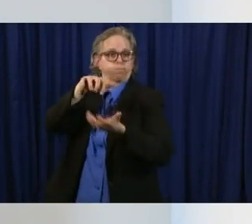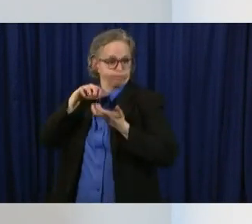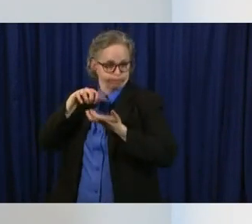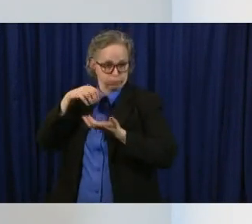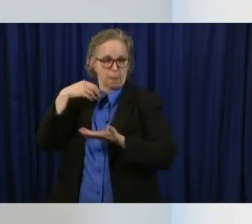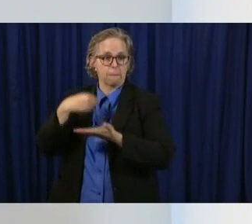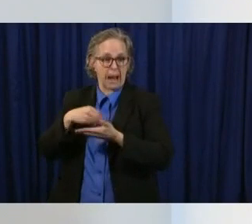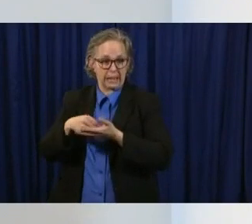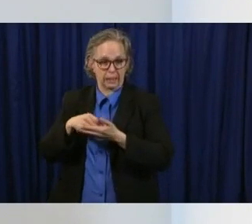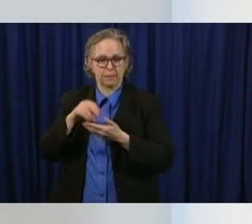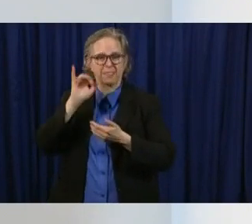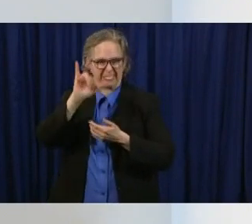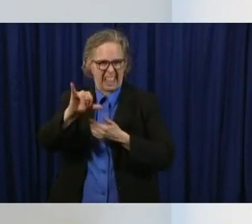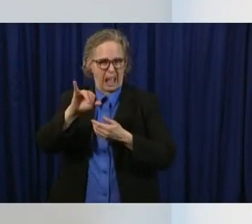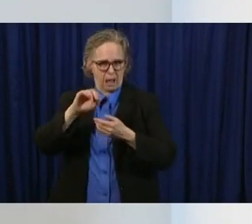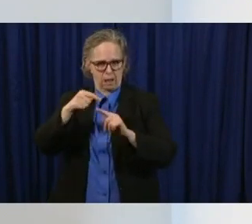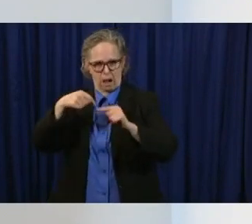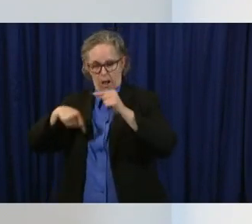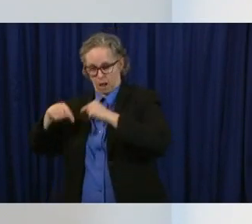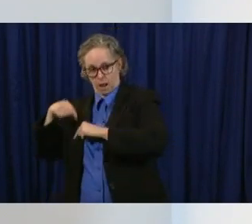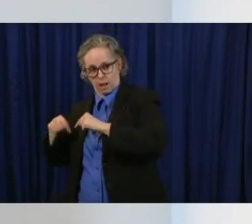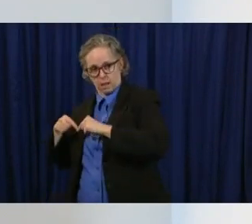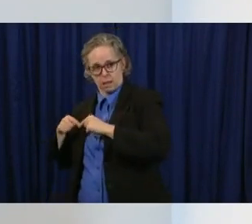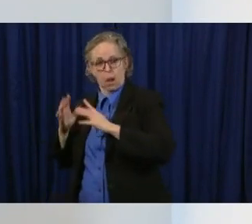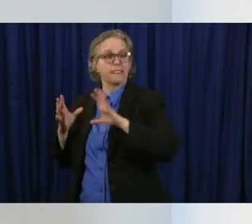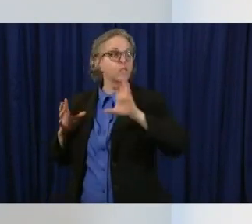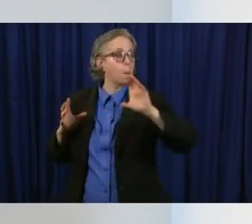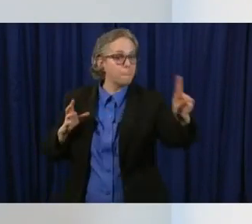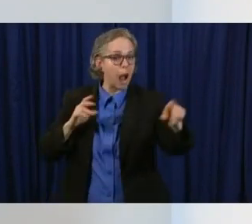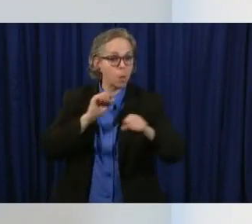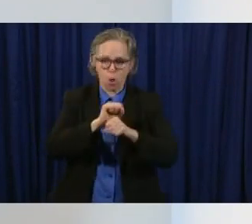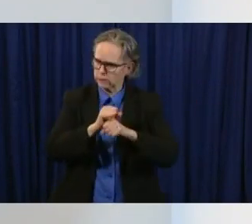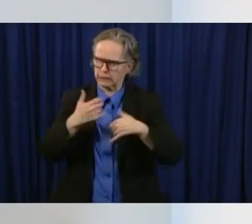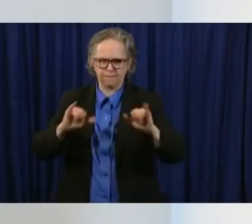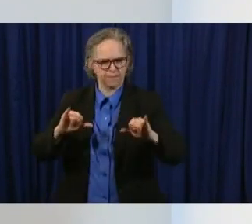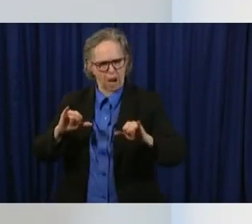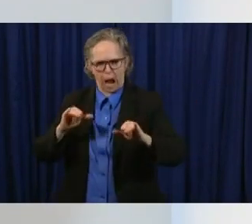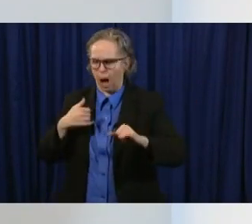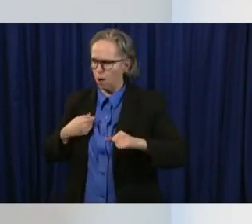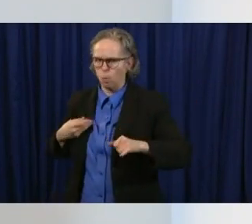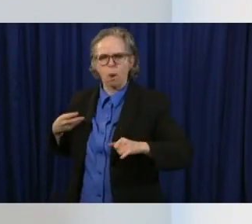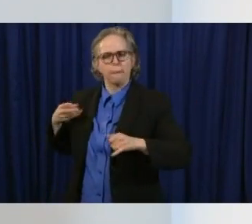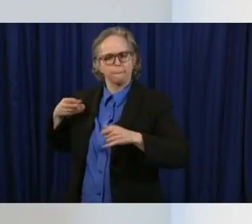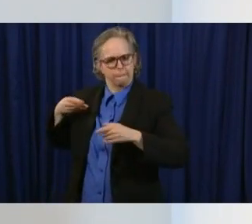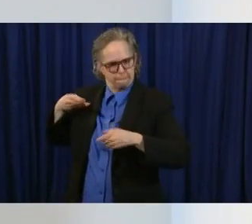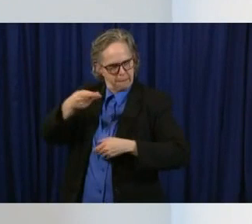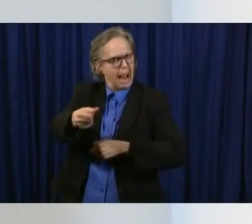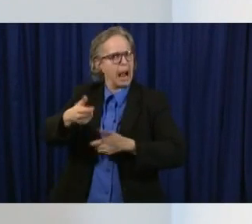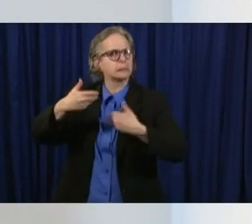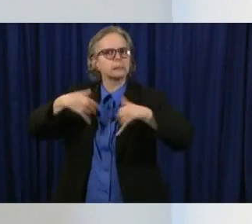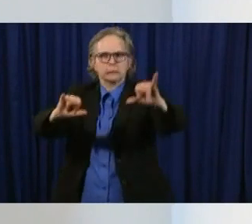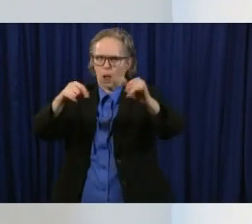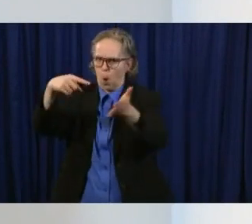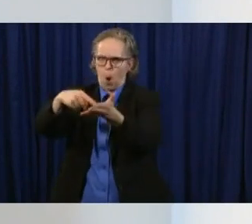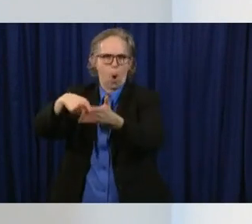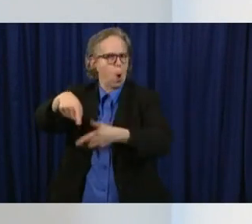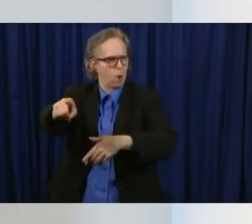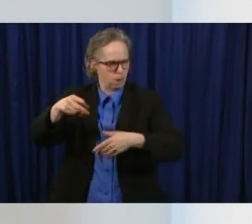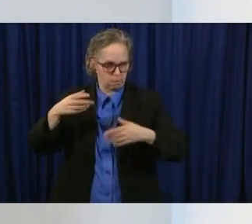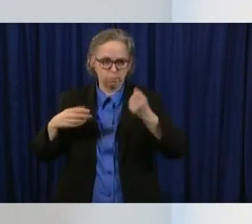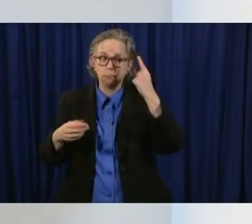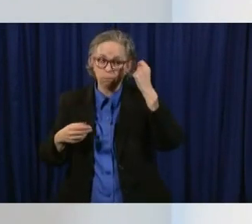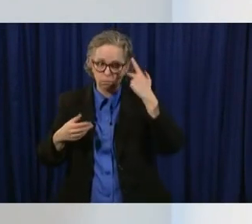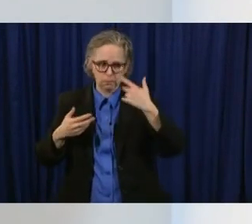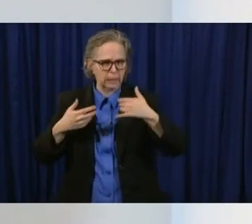take a job they will be compensated for that time period that's how the the the system uh the system works and